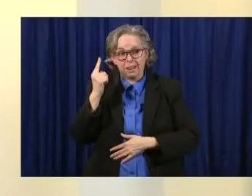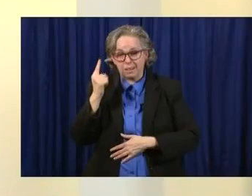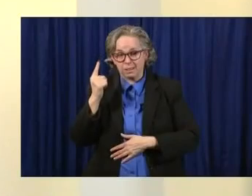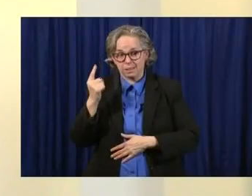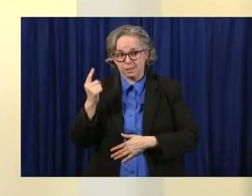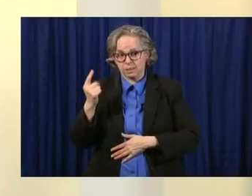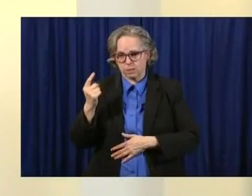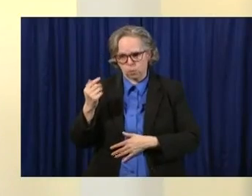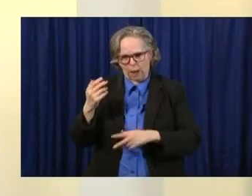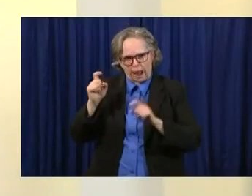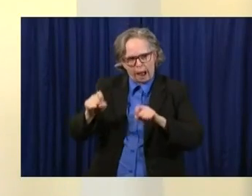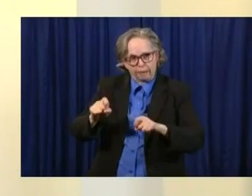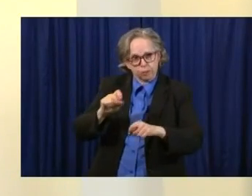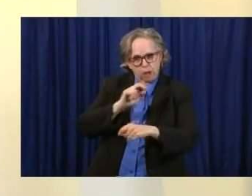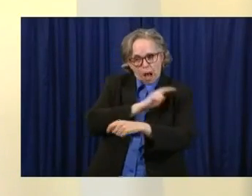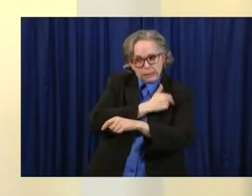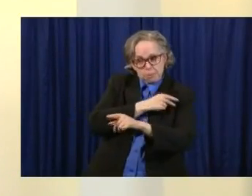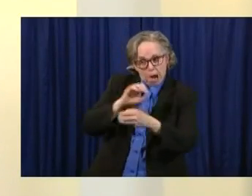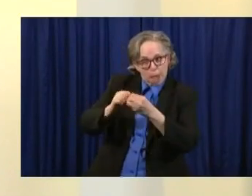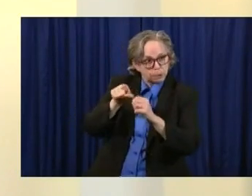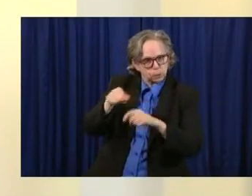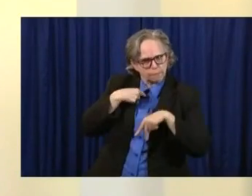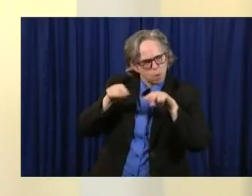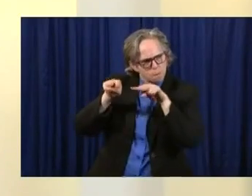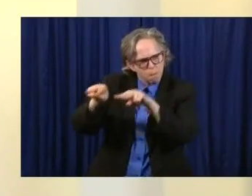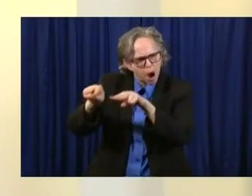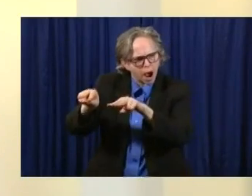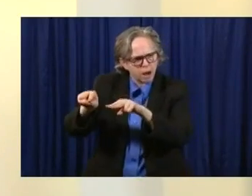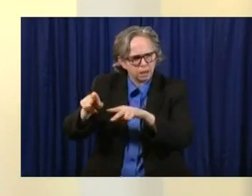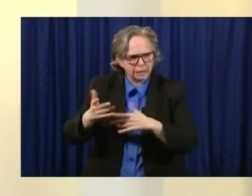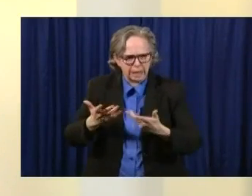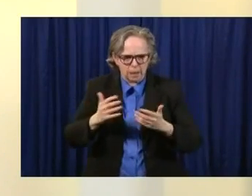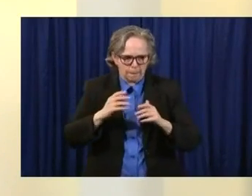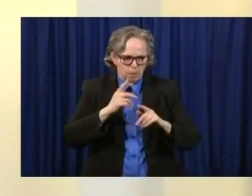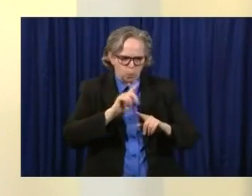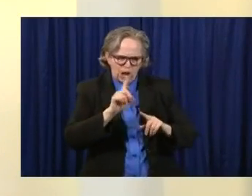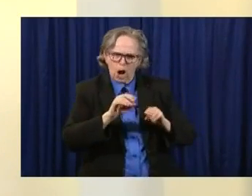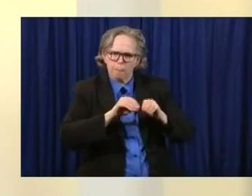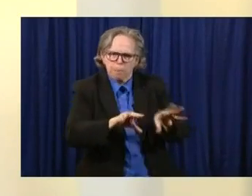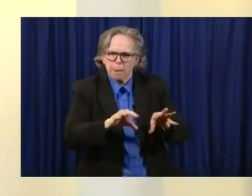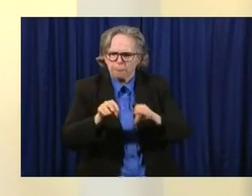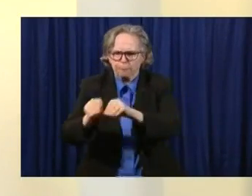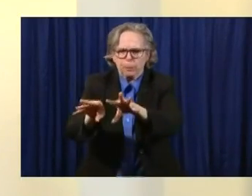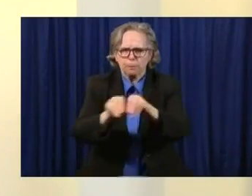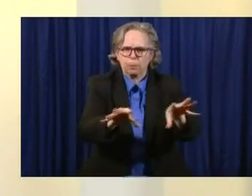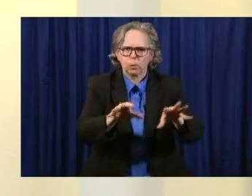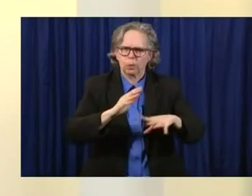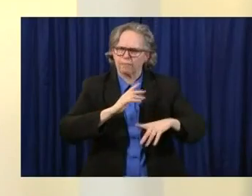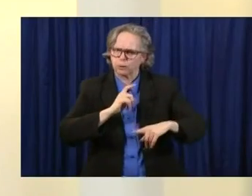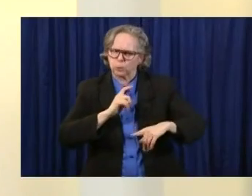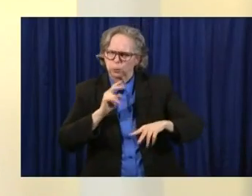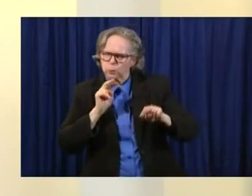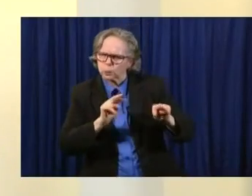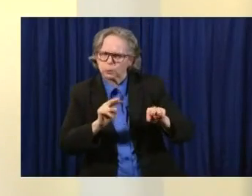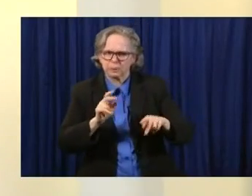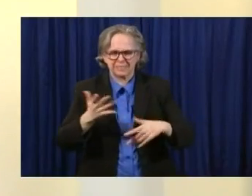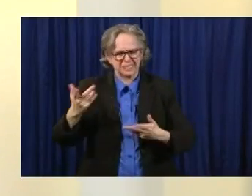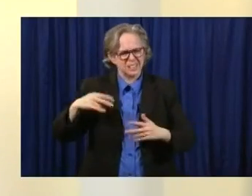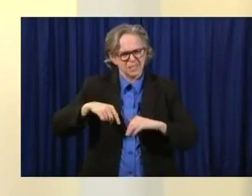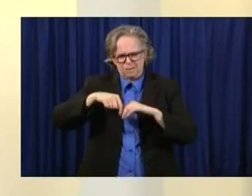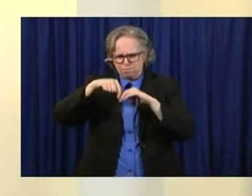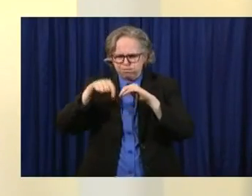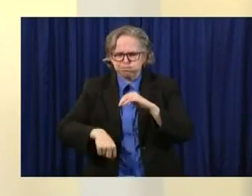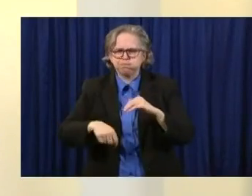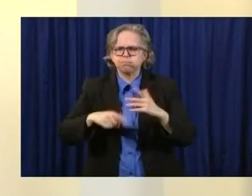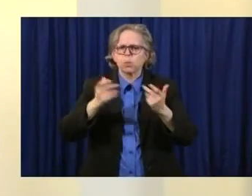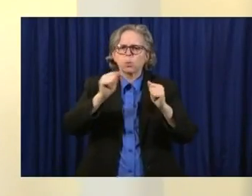these numbers, certainly look for outbreaks, do extensive contact tracing and testing around those outbreaks, and really